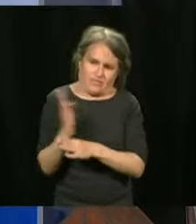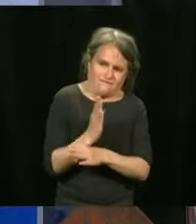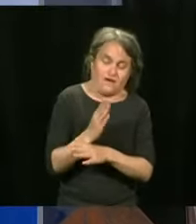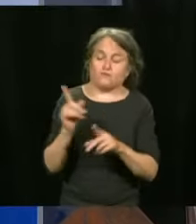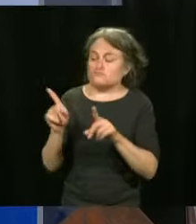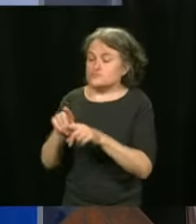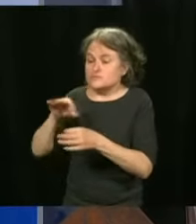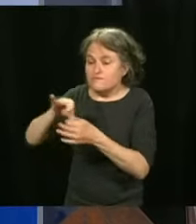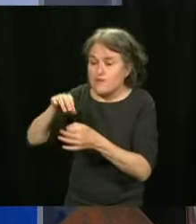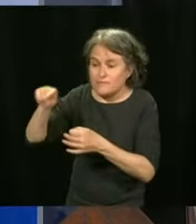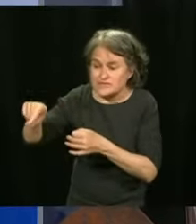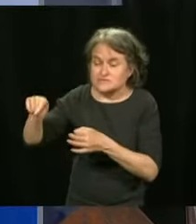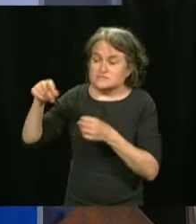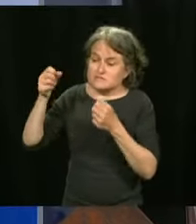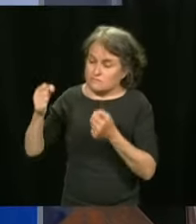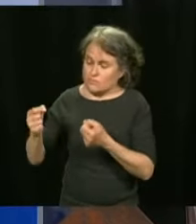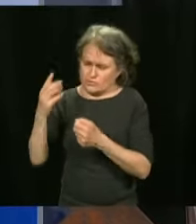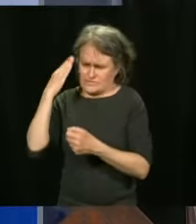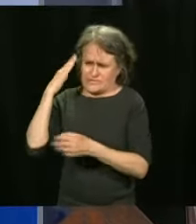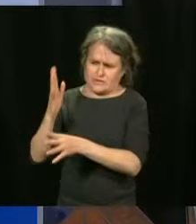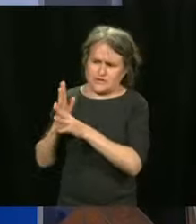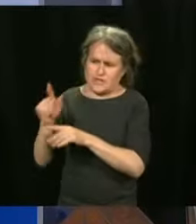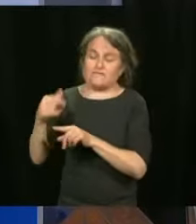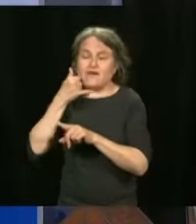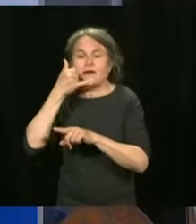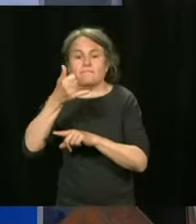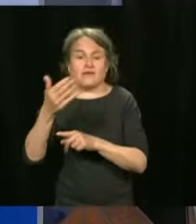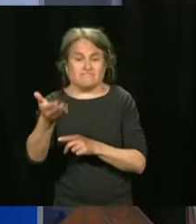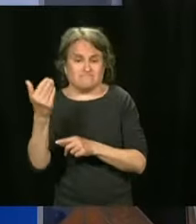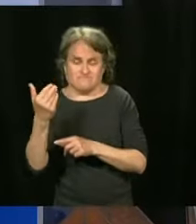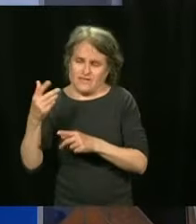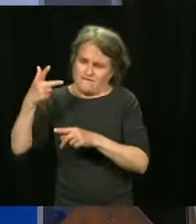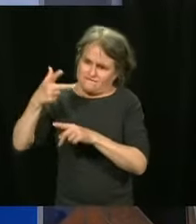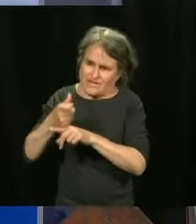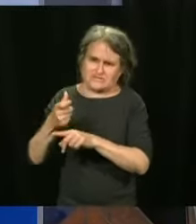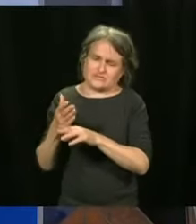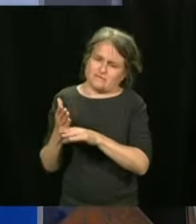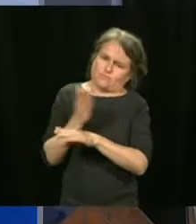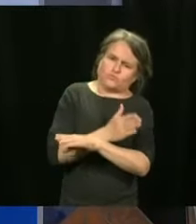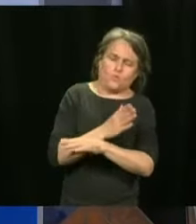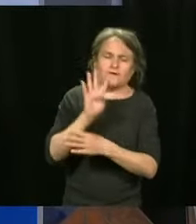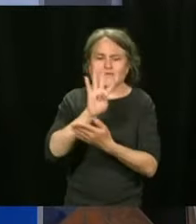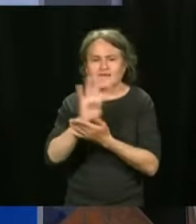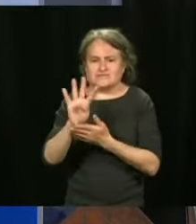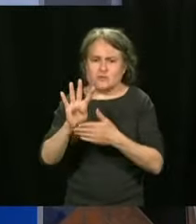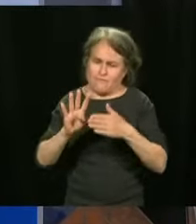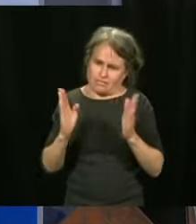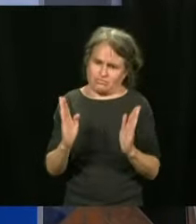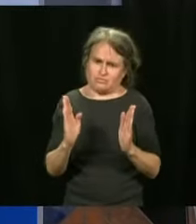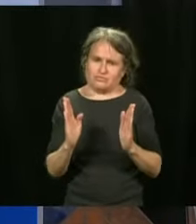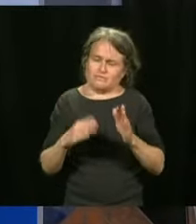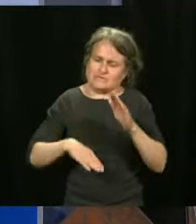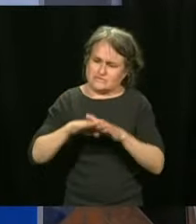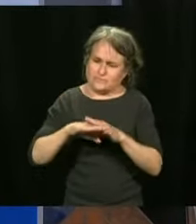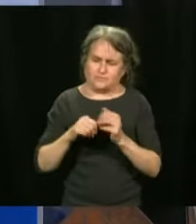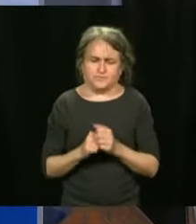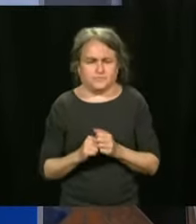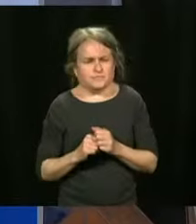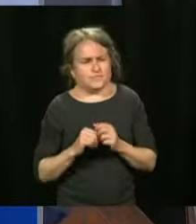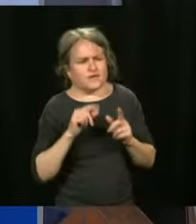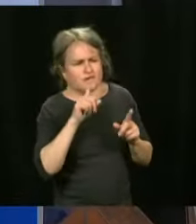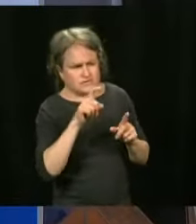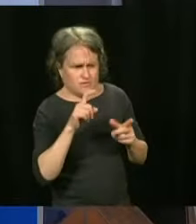serve these clients. They can call their patients to move up their vaccination in four weeks. So they should be getting a call. Yes.